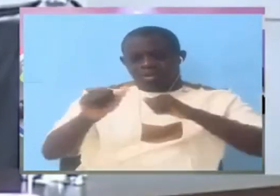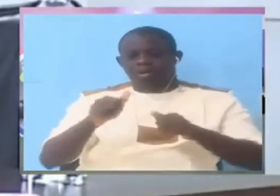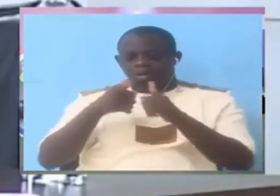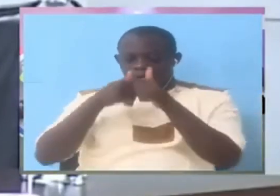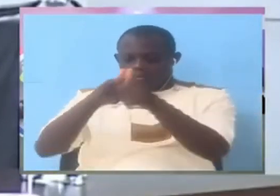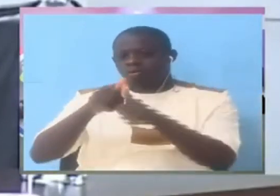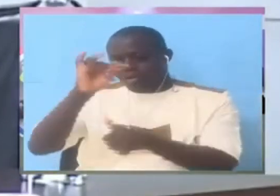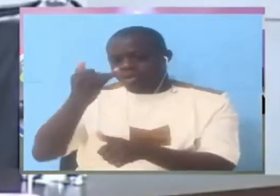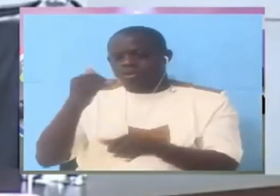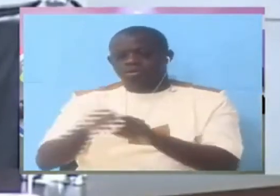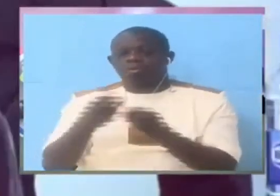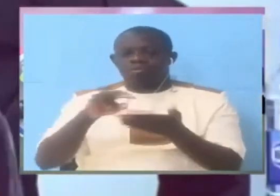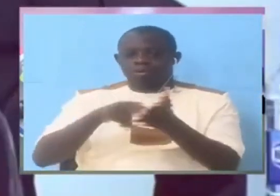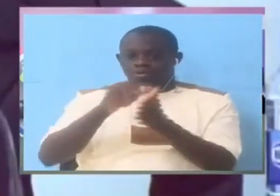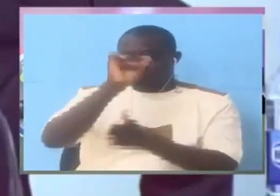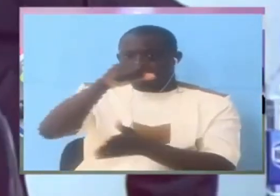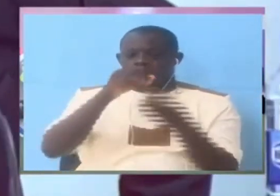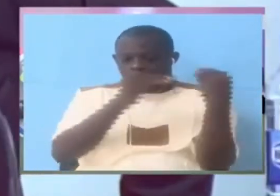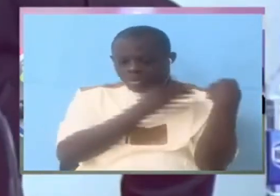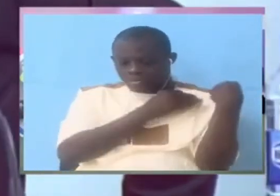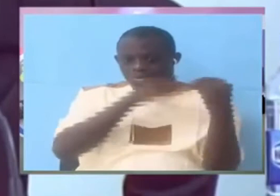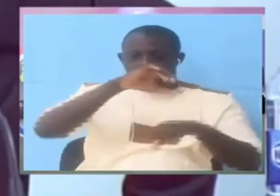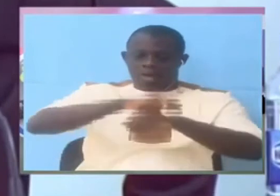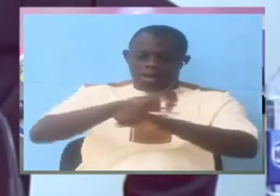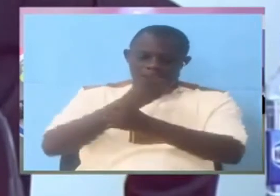It was his responsibility to arrest these people.